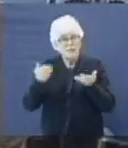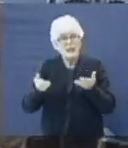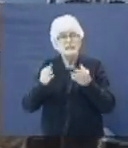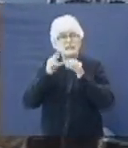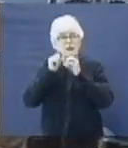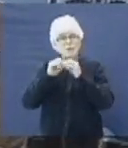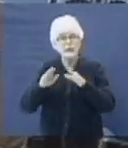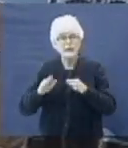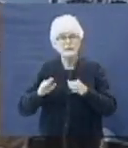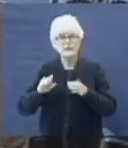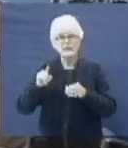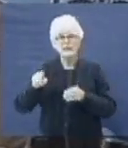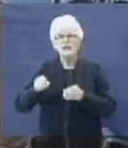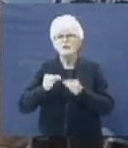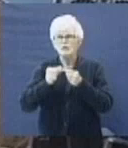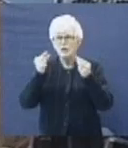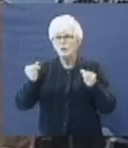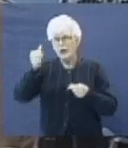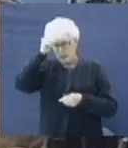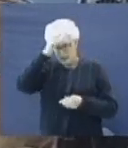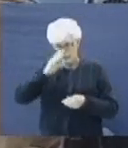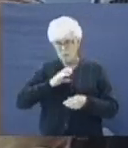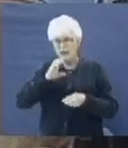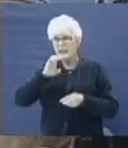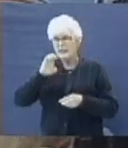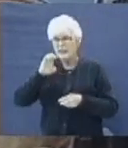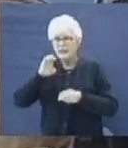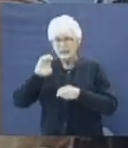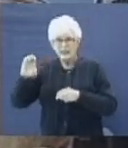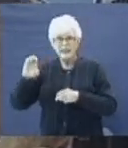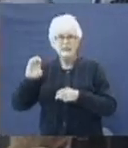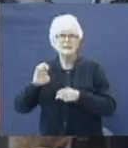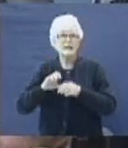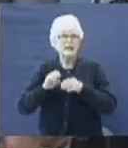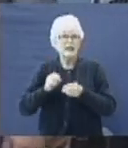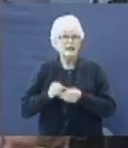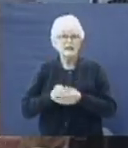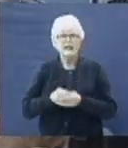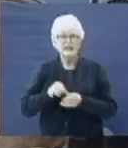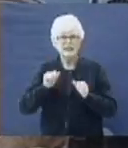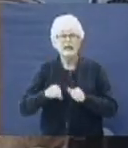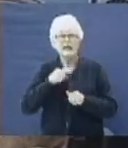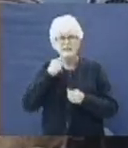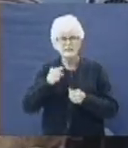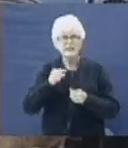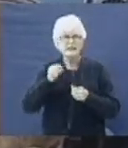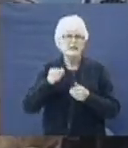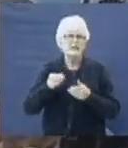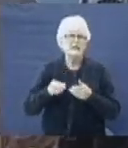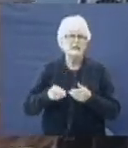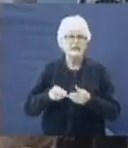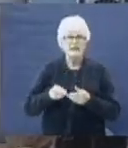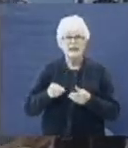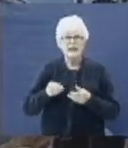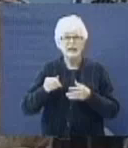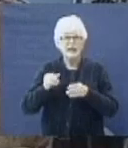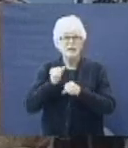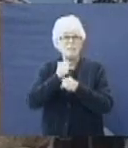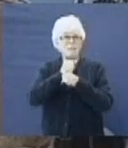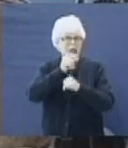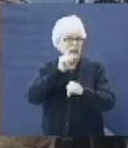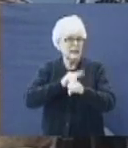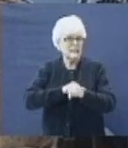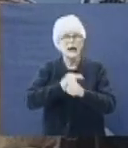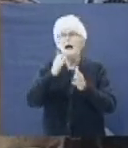blessing, he was the greatest man in the east, he had time, or can I say it this way, he made time to pray